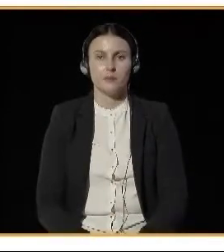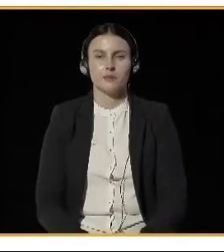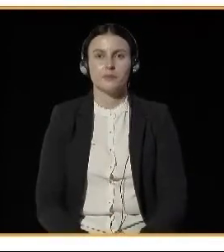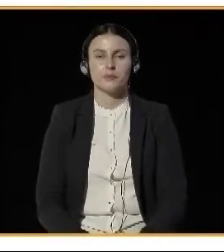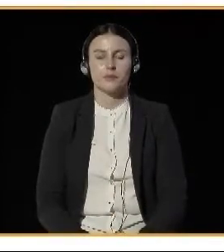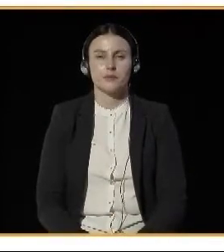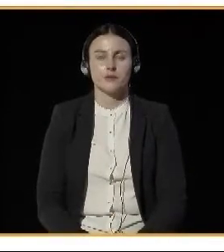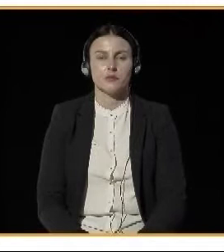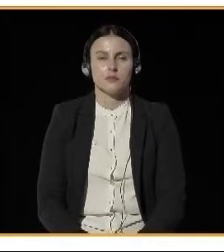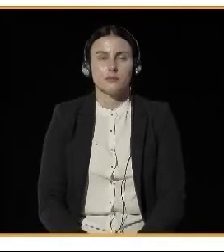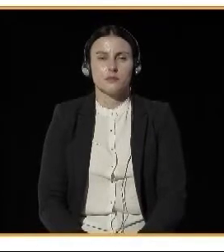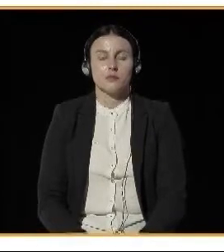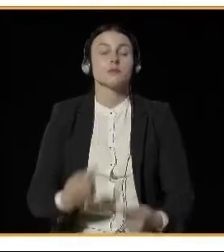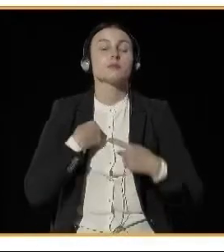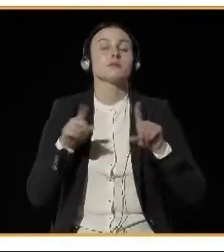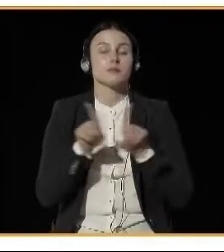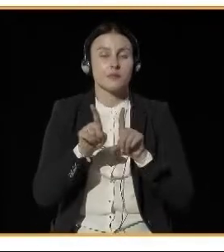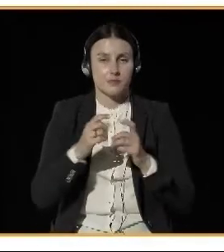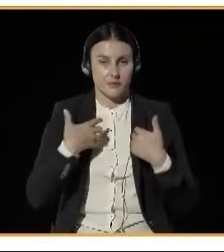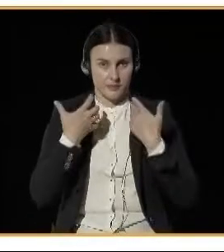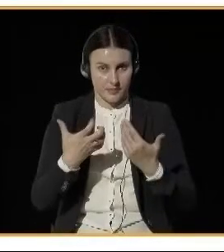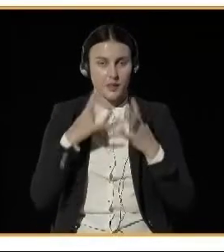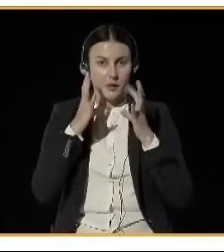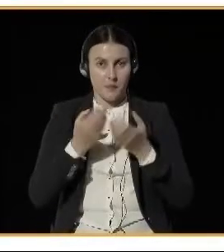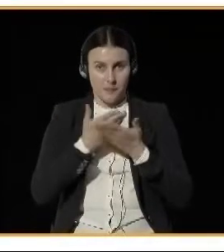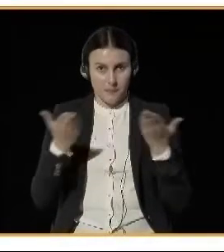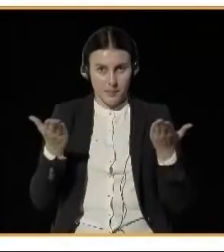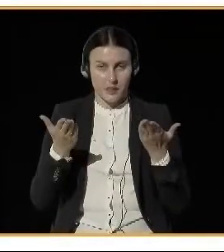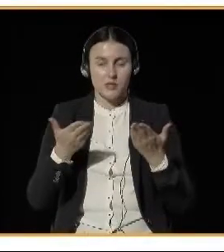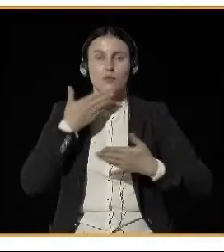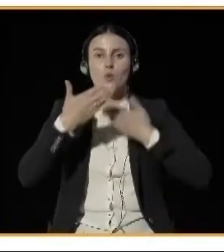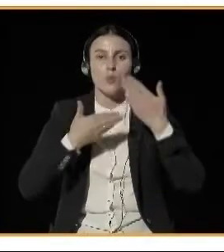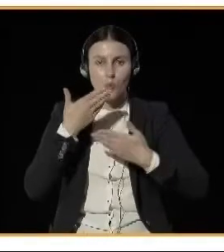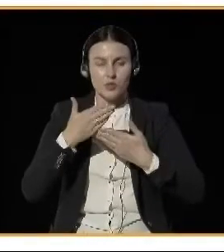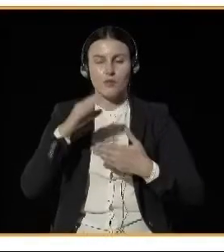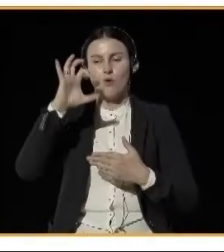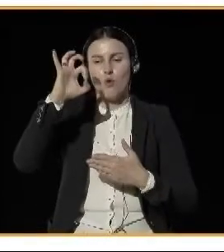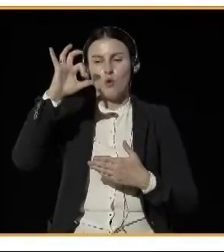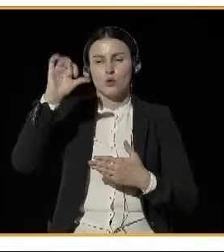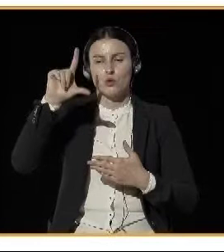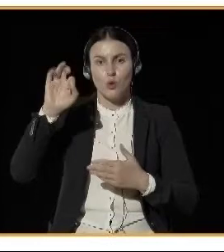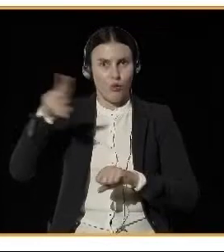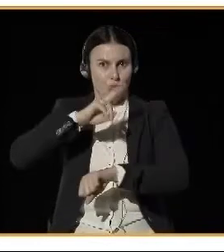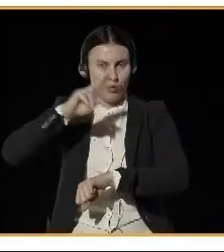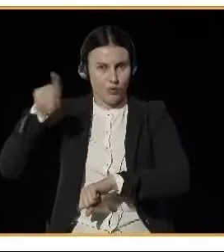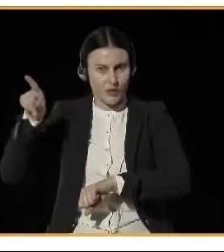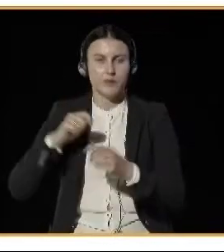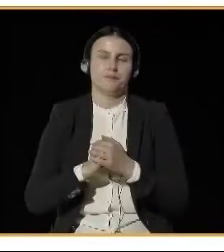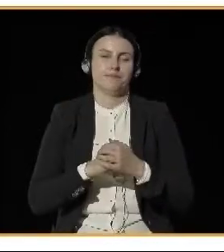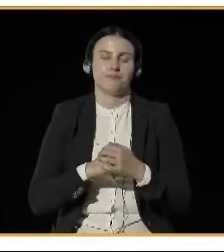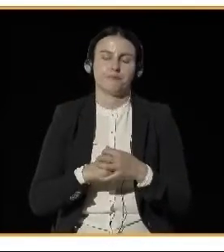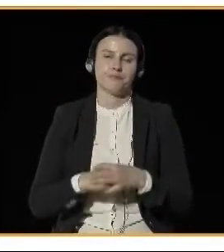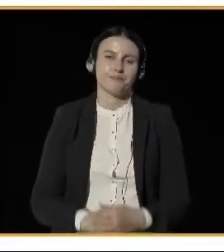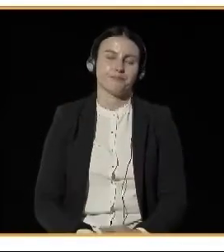also greetings from Oslo and Norway. And we are very happy to have been invited to